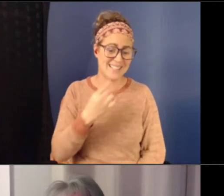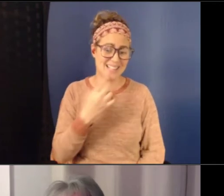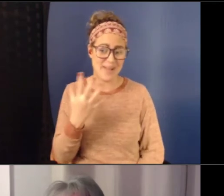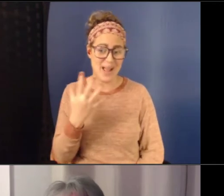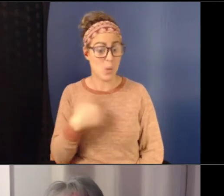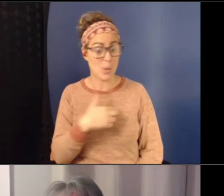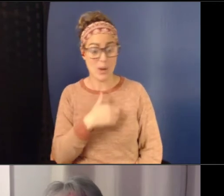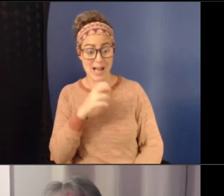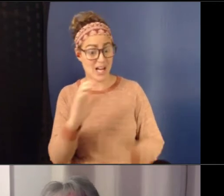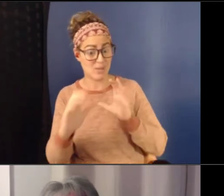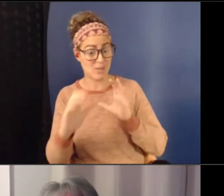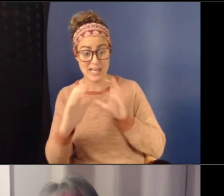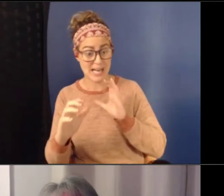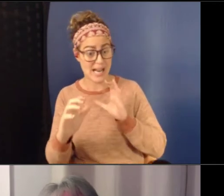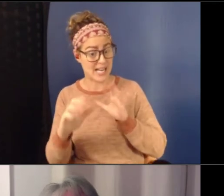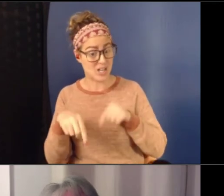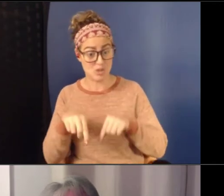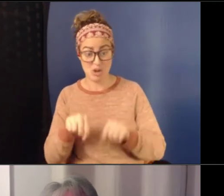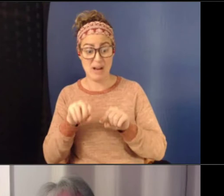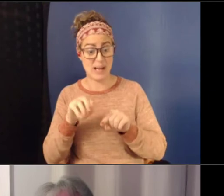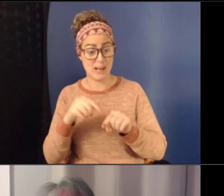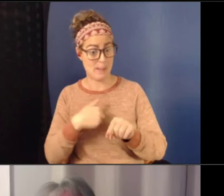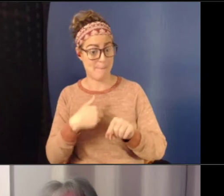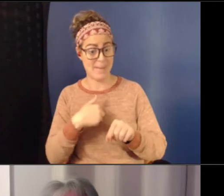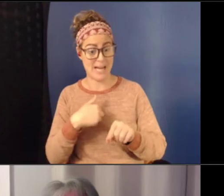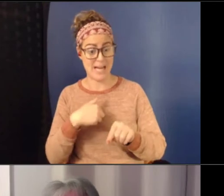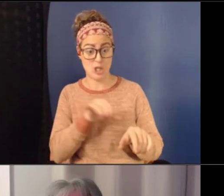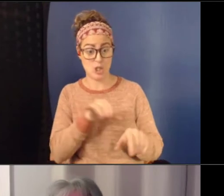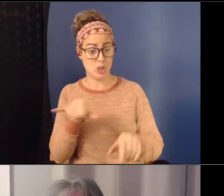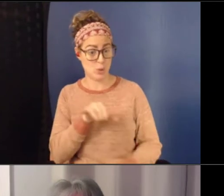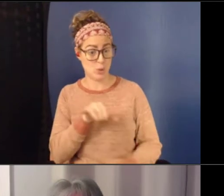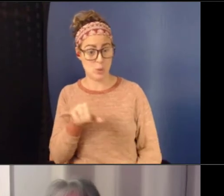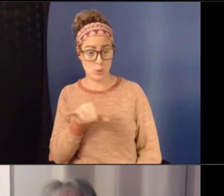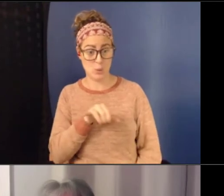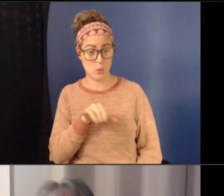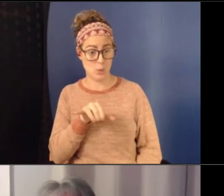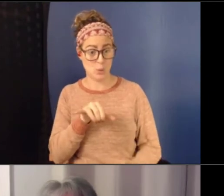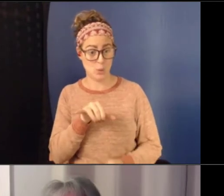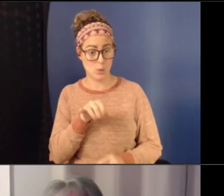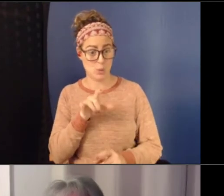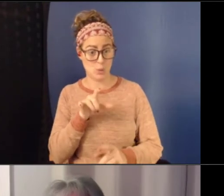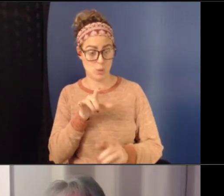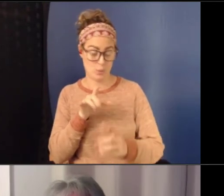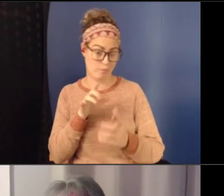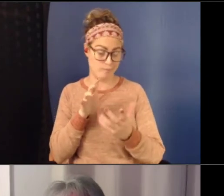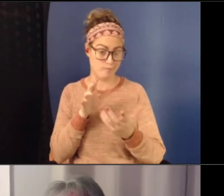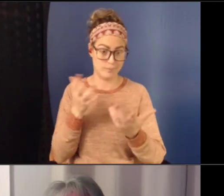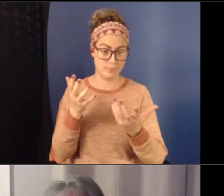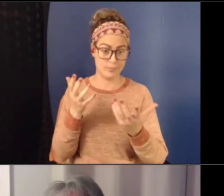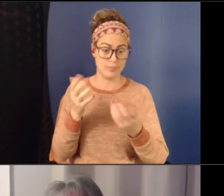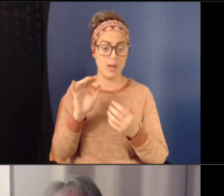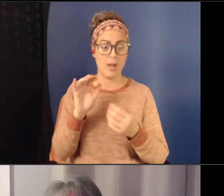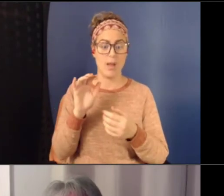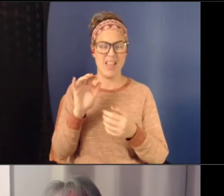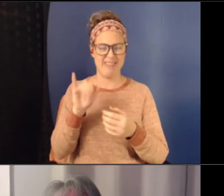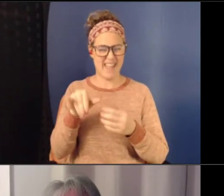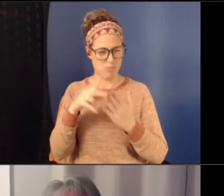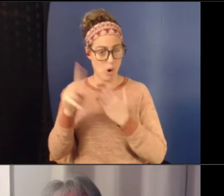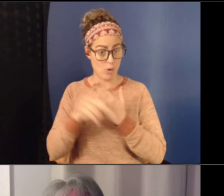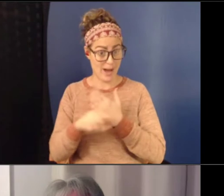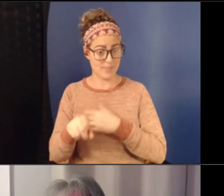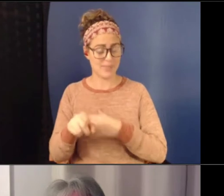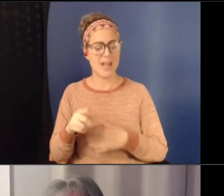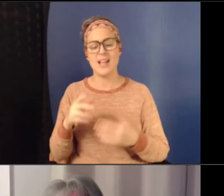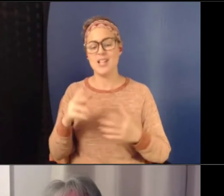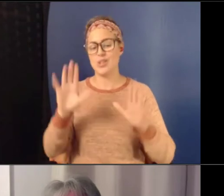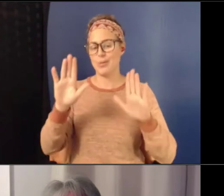during the Me Too movement. And so talk about frustrating. Although it's great that Hollywood put it on the map for us, despite the fact